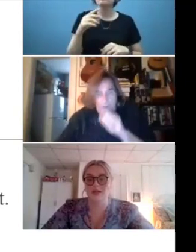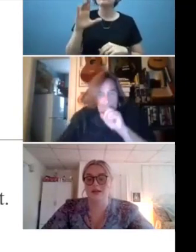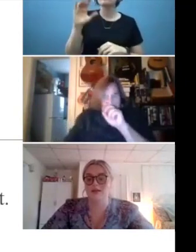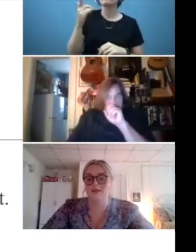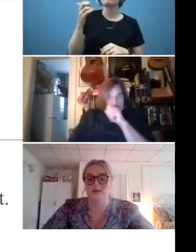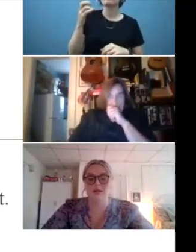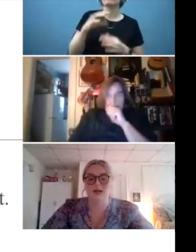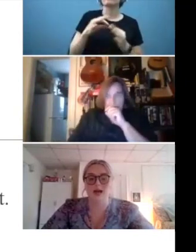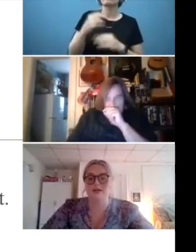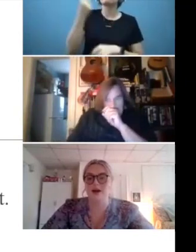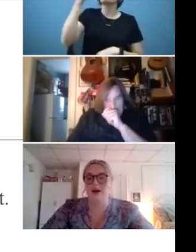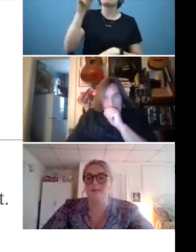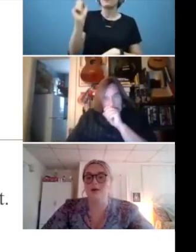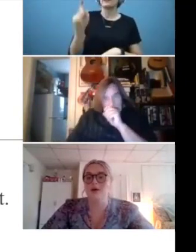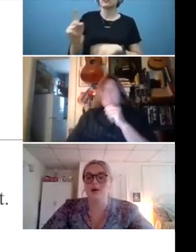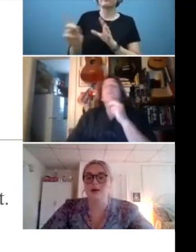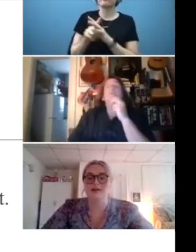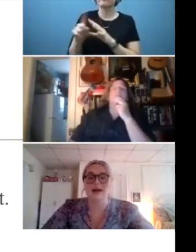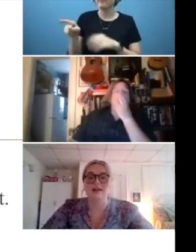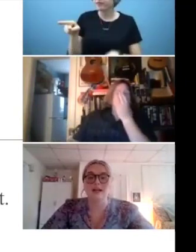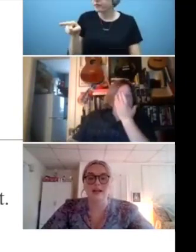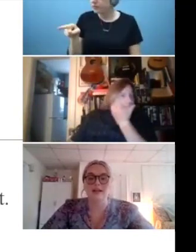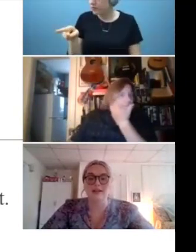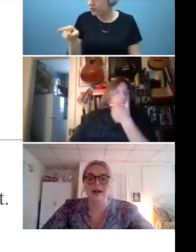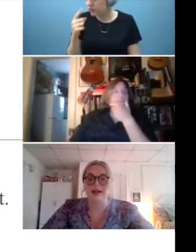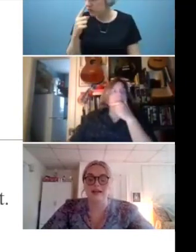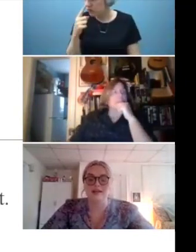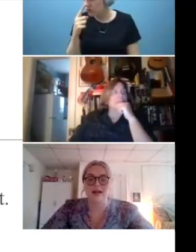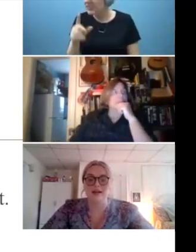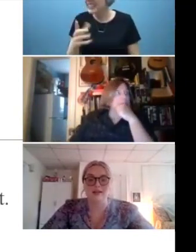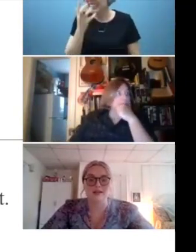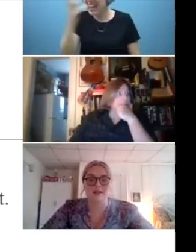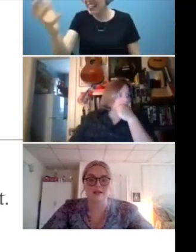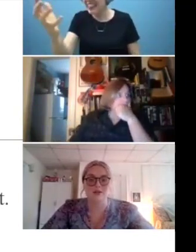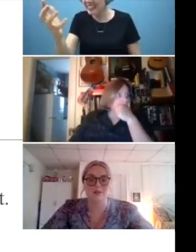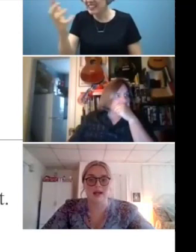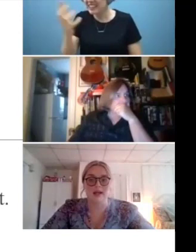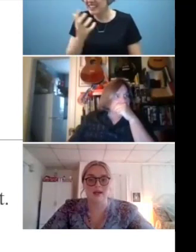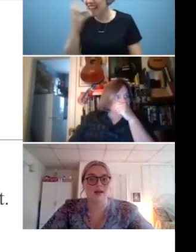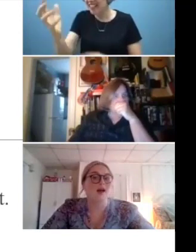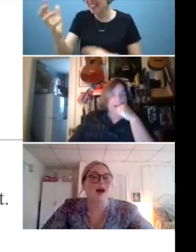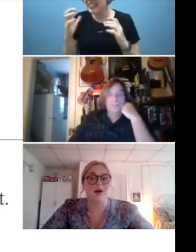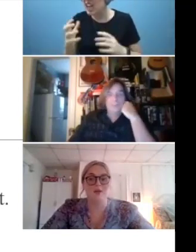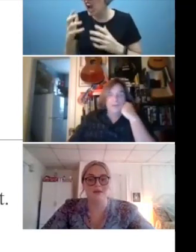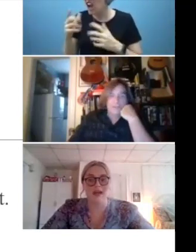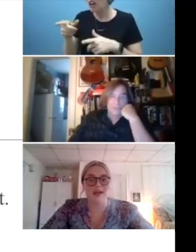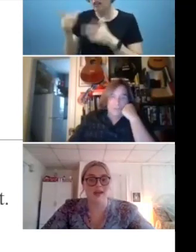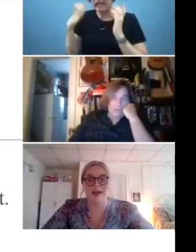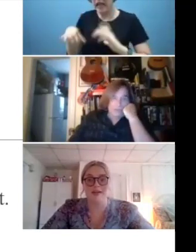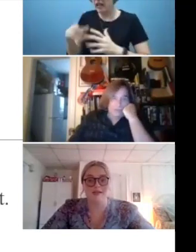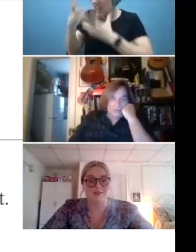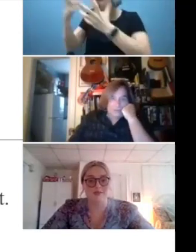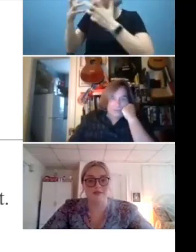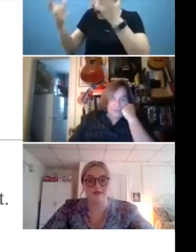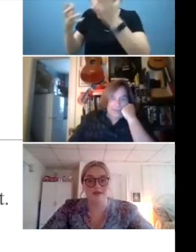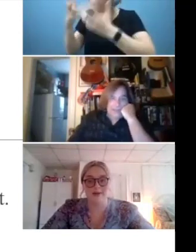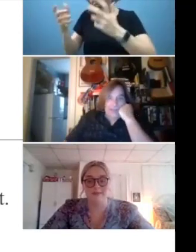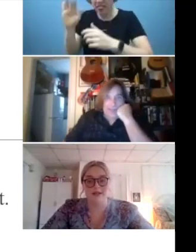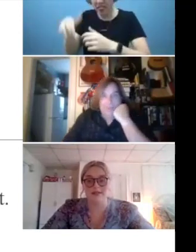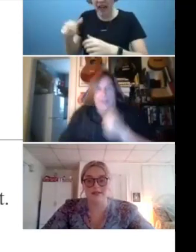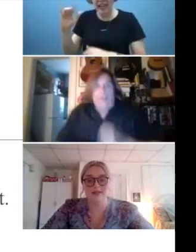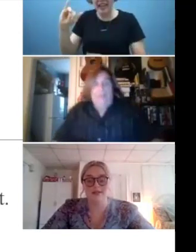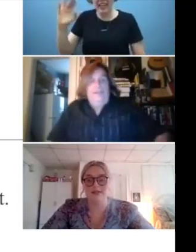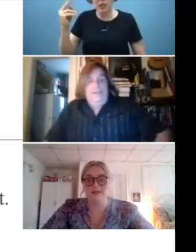that I think is important to ask. Um, is yelling at a client, is that considered inhumane? I certainly would. Absolutely.